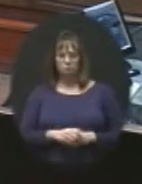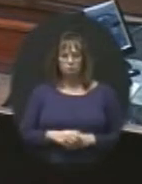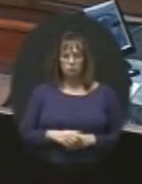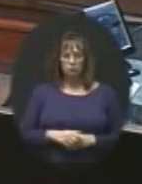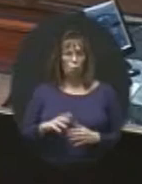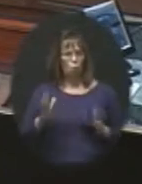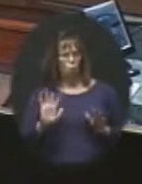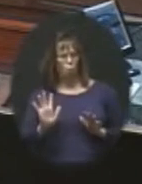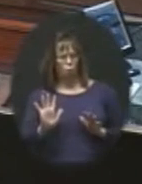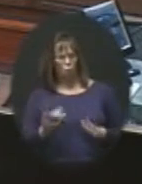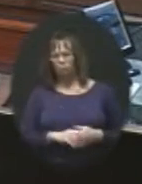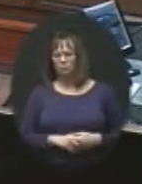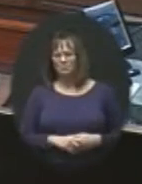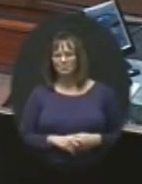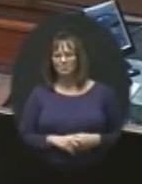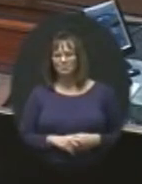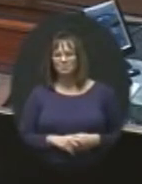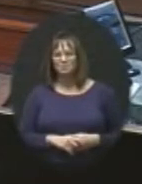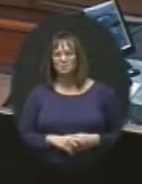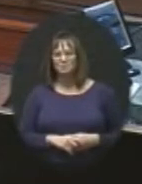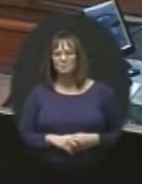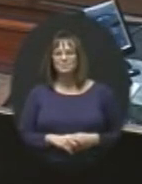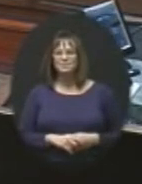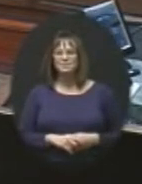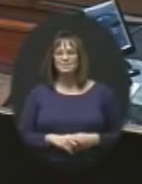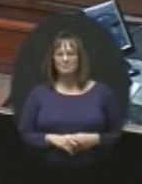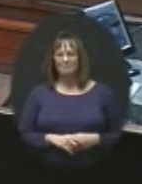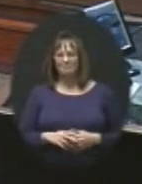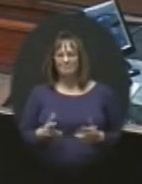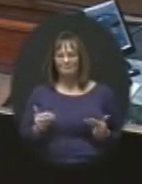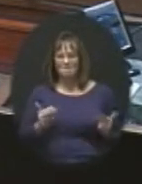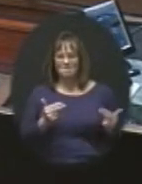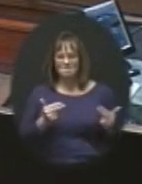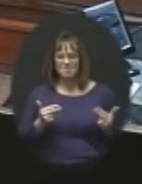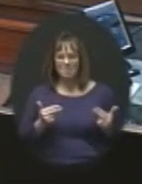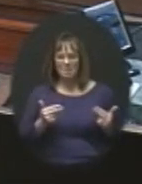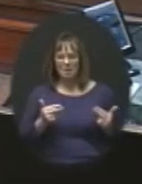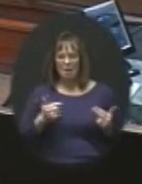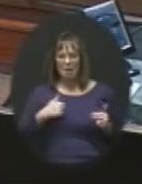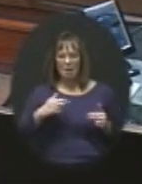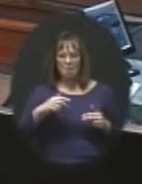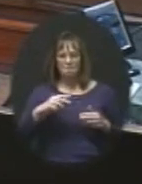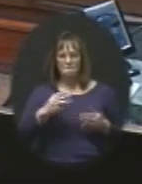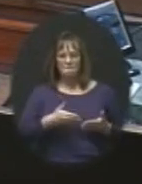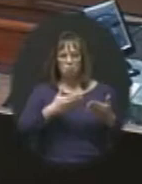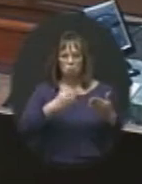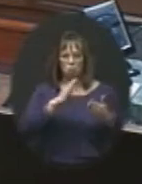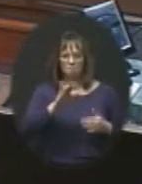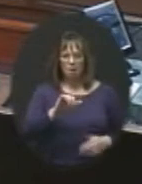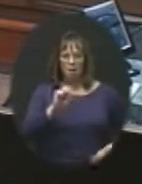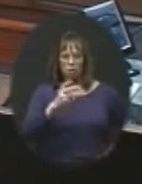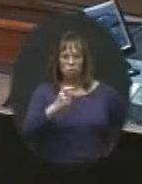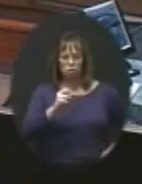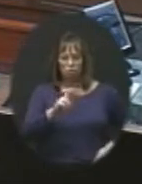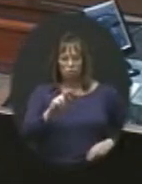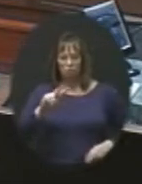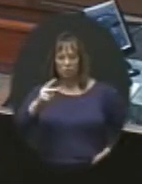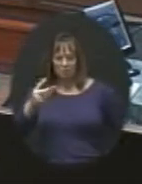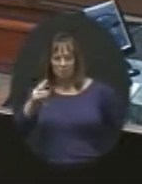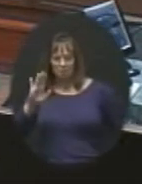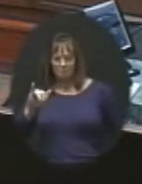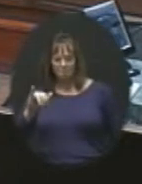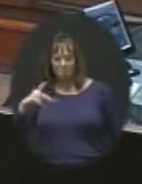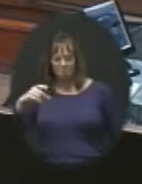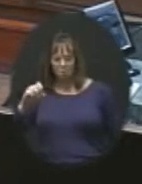Whoa. That's not there. All right. All I'm going with a motion by Mr. Scheer and a second by